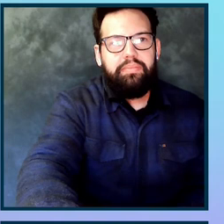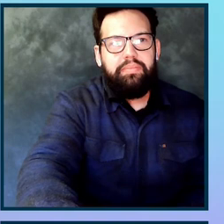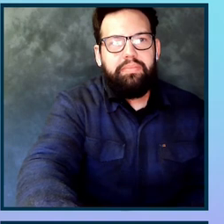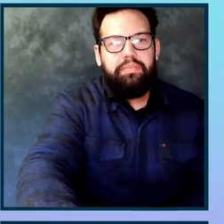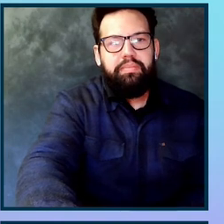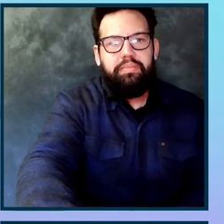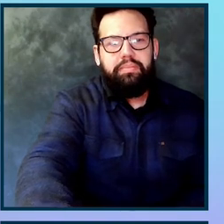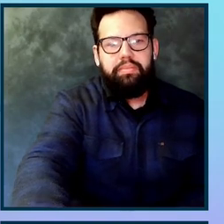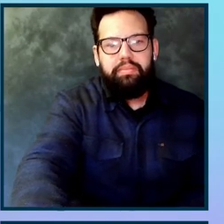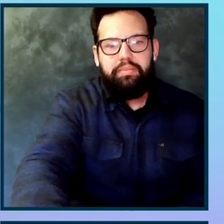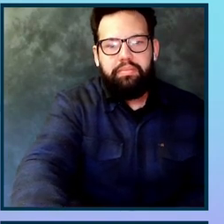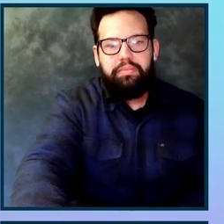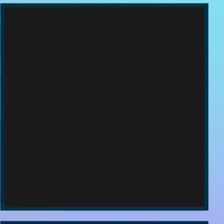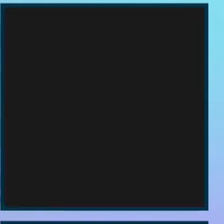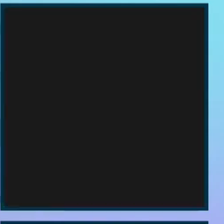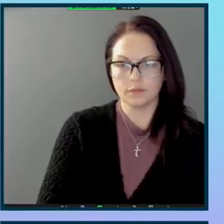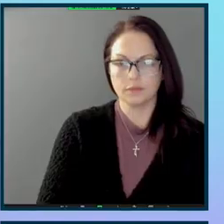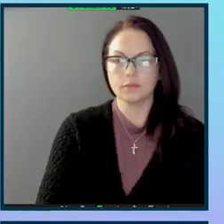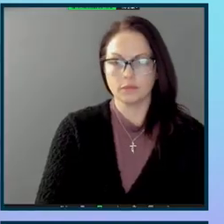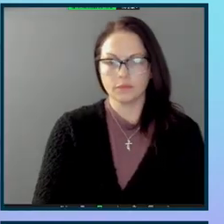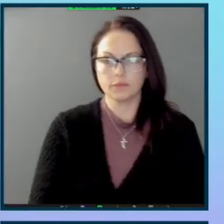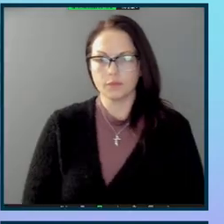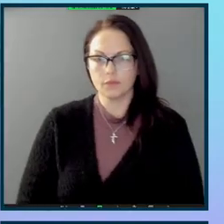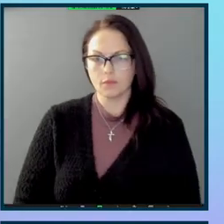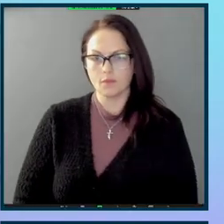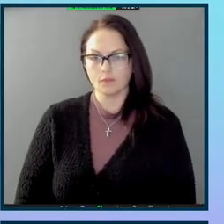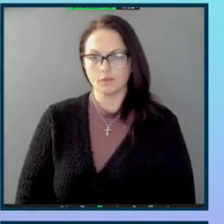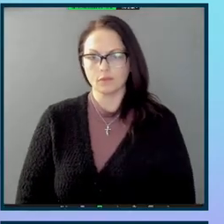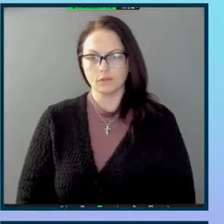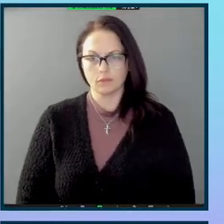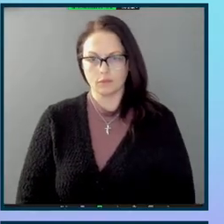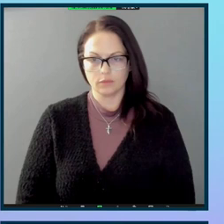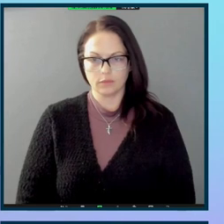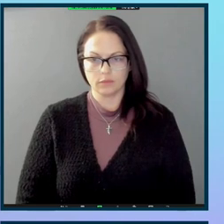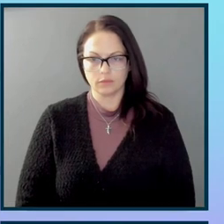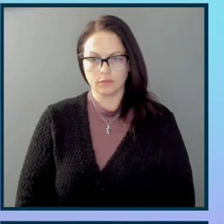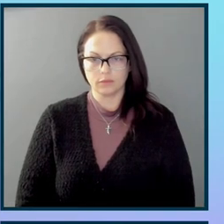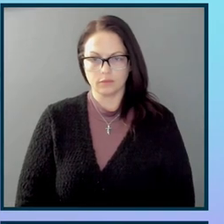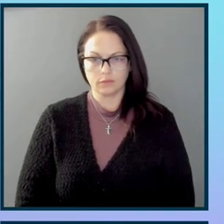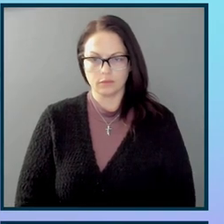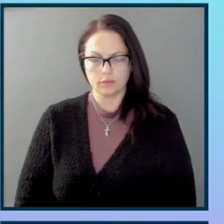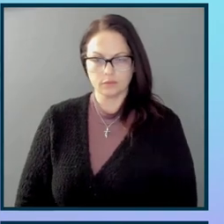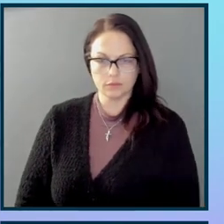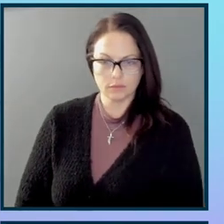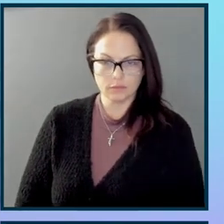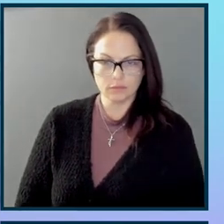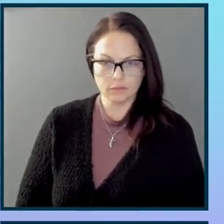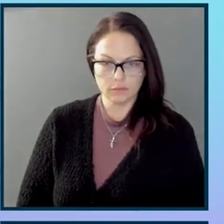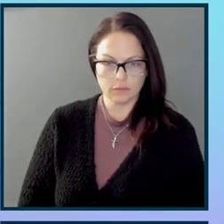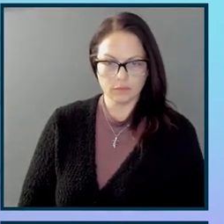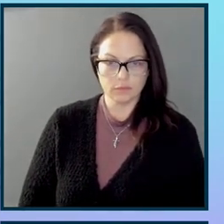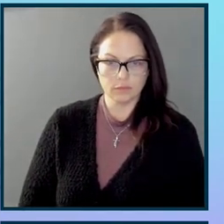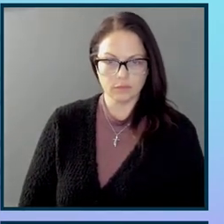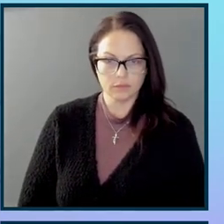how a commitment to accessibility in the public sector, especially for CDC to have done that. The Center for Disease